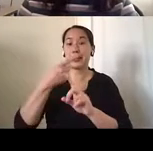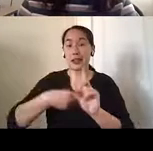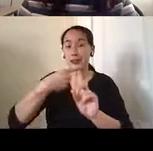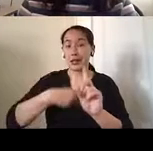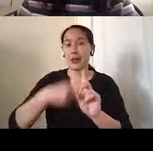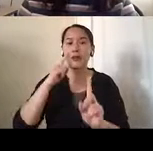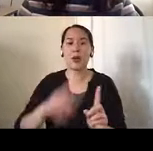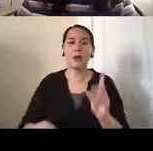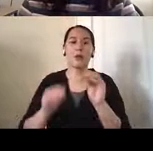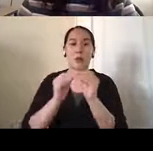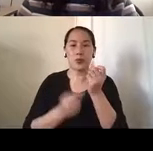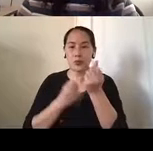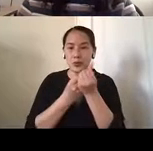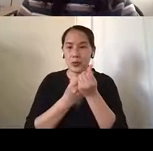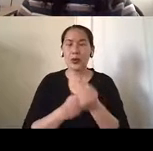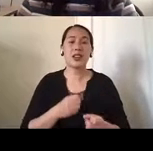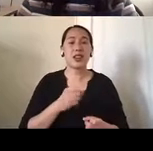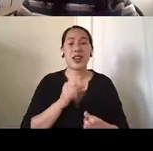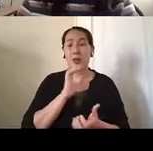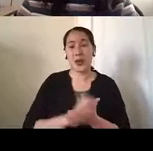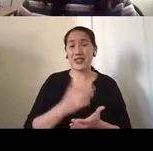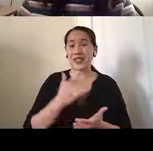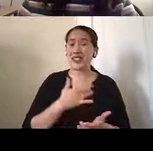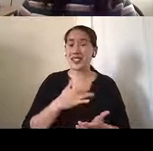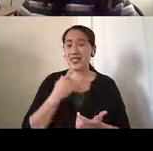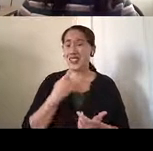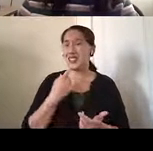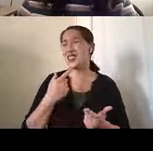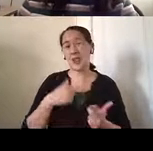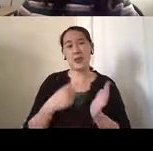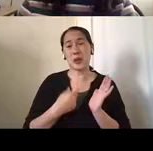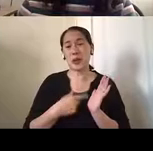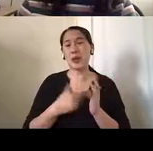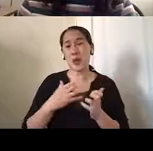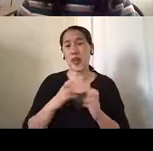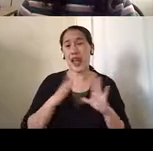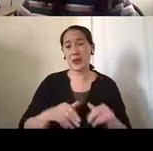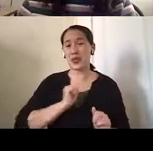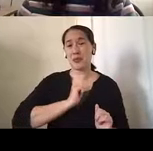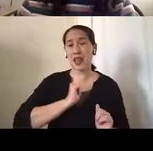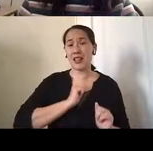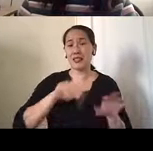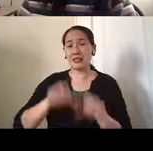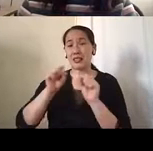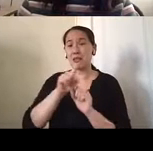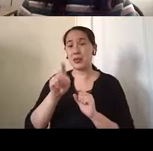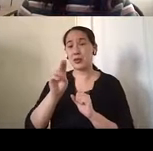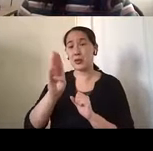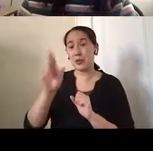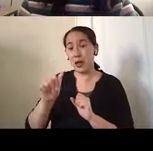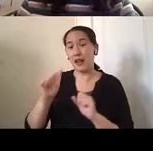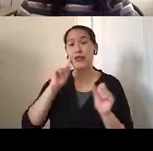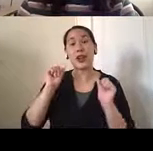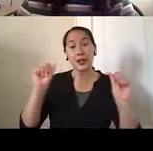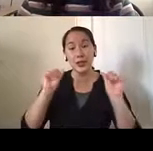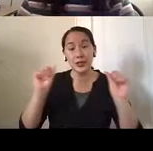Um, she often said that she just wants the house to herself sometimes. Um, she took up Zumba for exercise and as a, as a